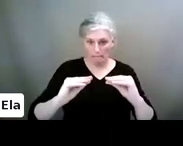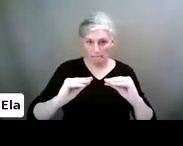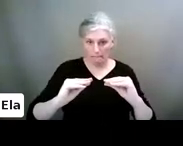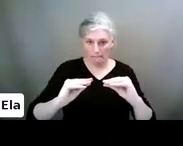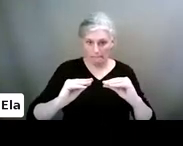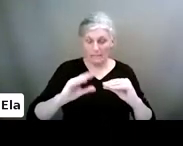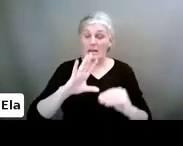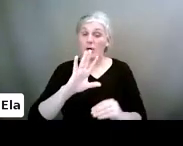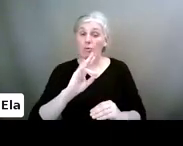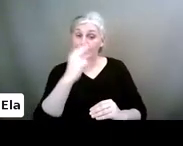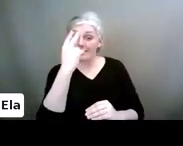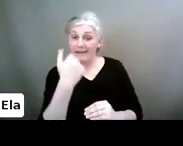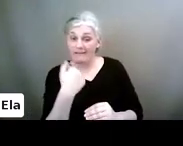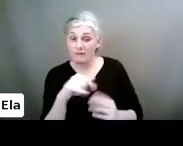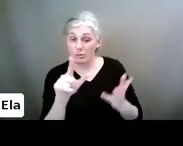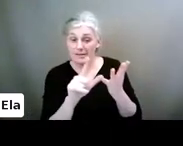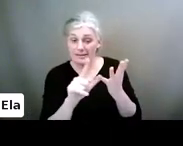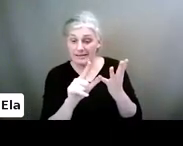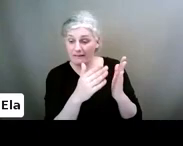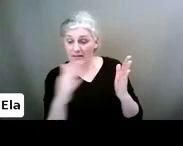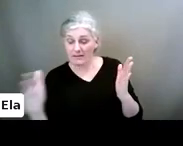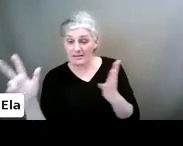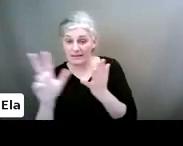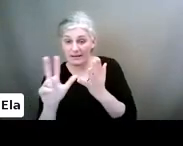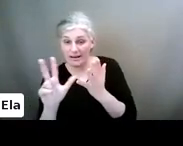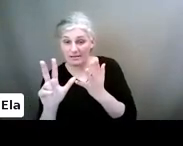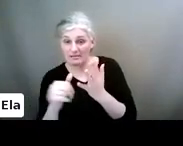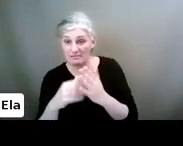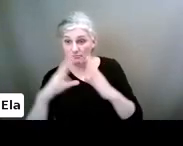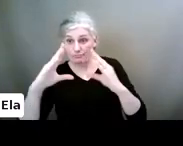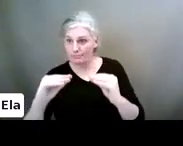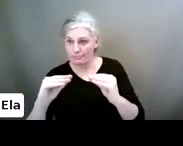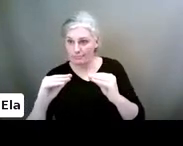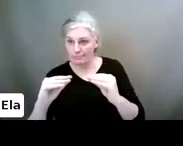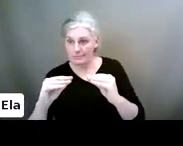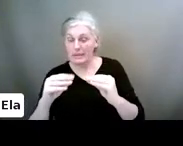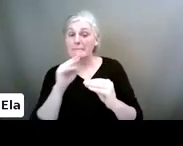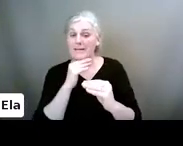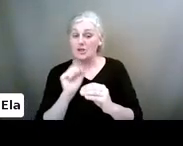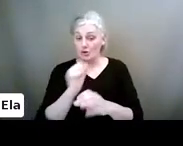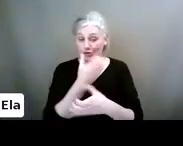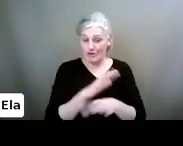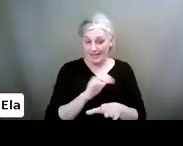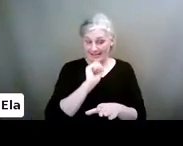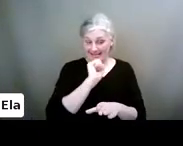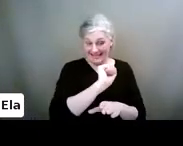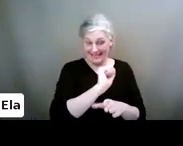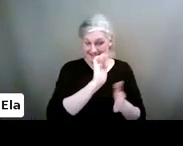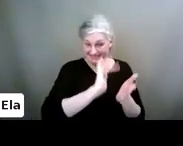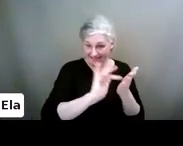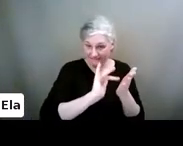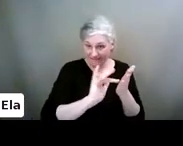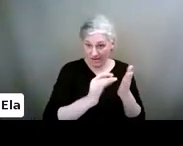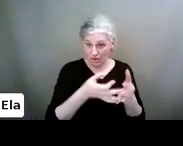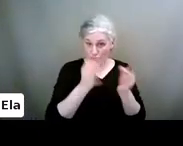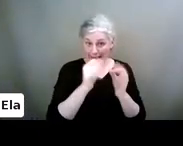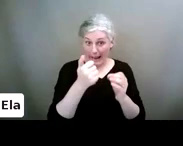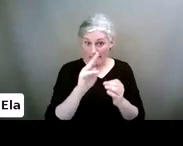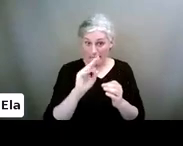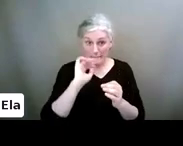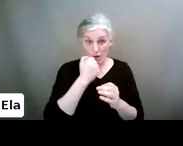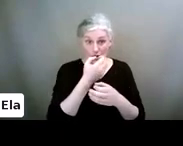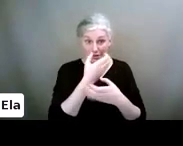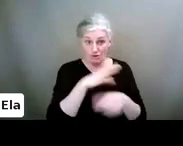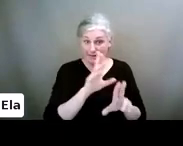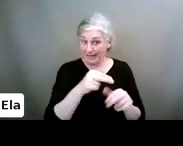Wednesday night from 7 p.m. to 7 a.m. No device. That basically means on your child's device, all the apps are grayed out. They can't open them. They